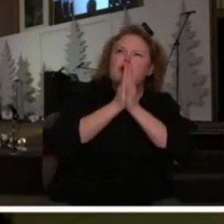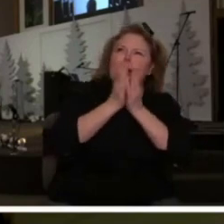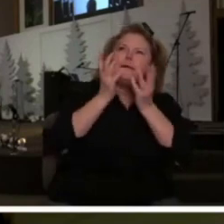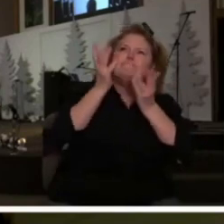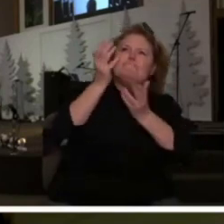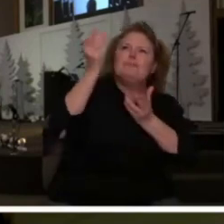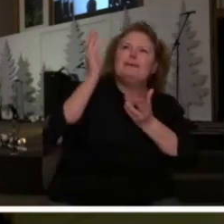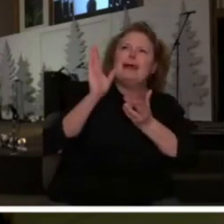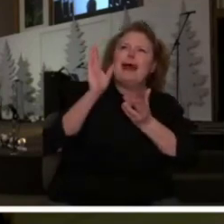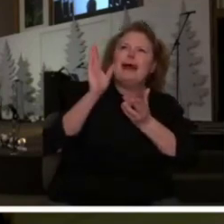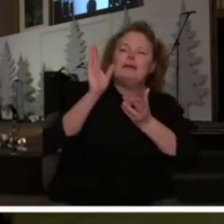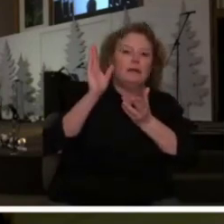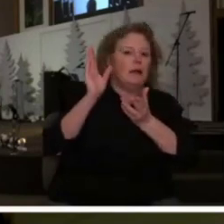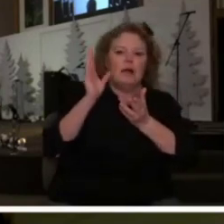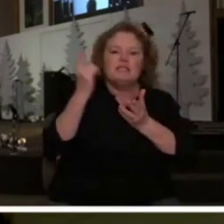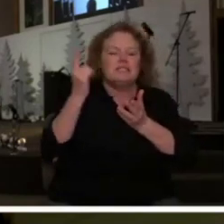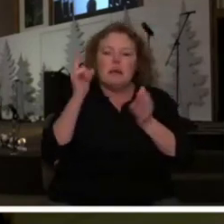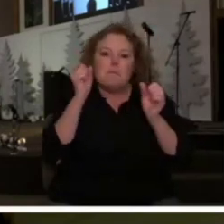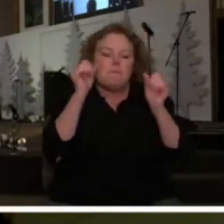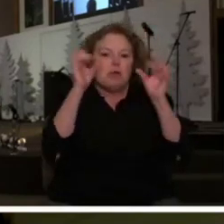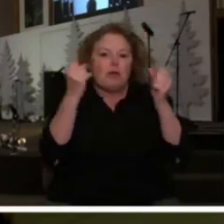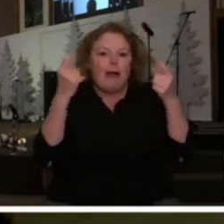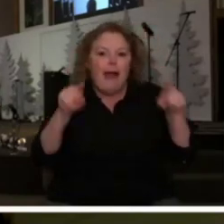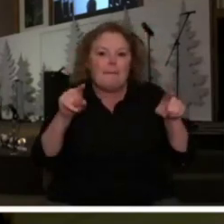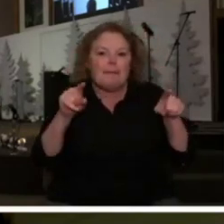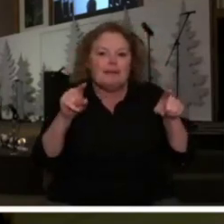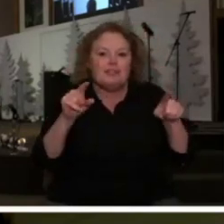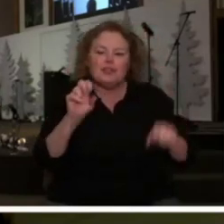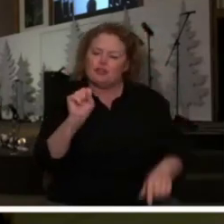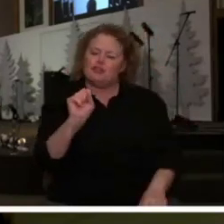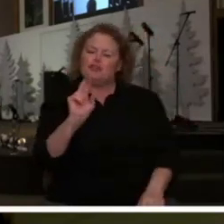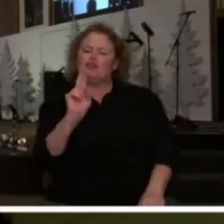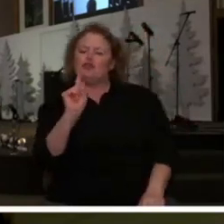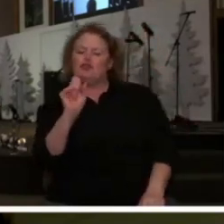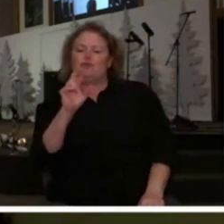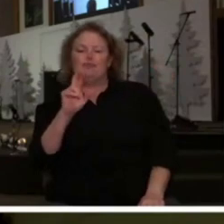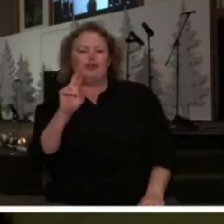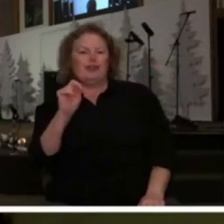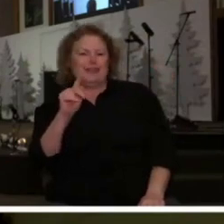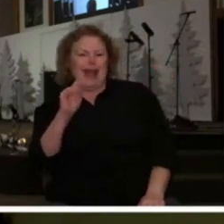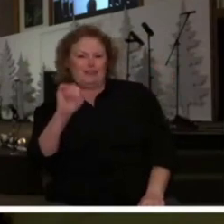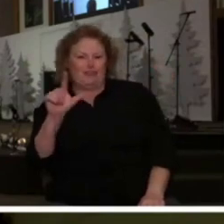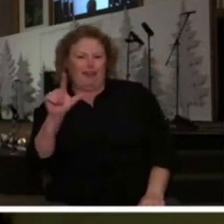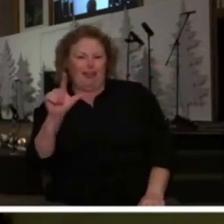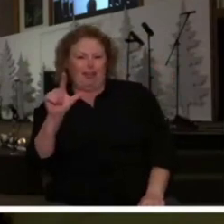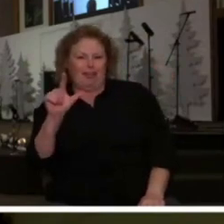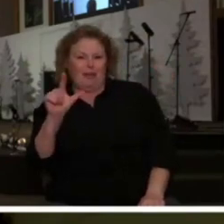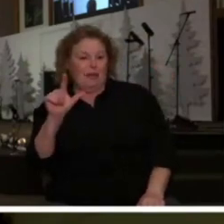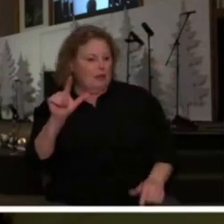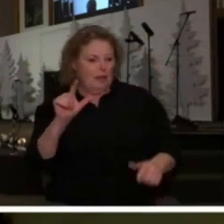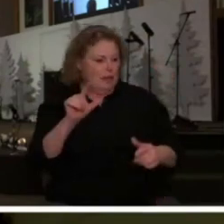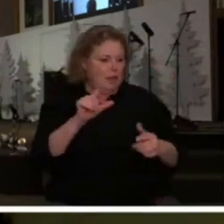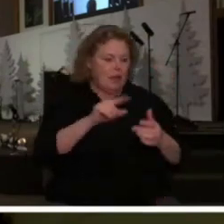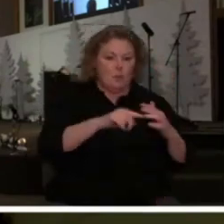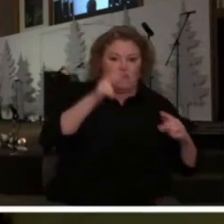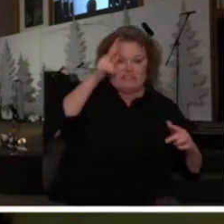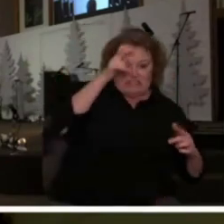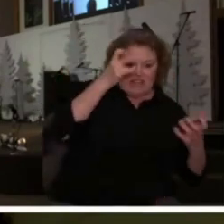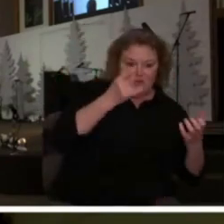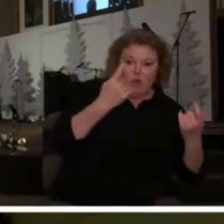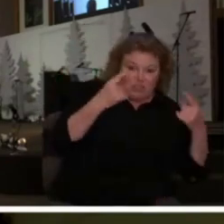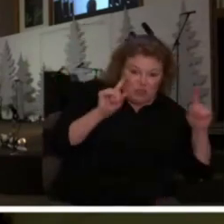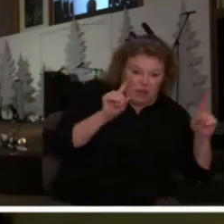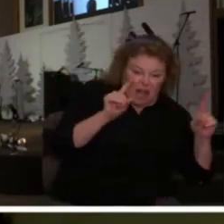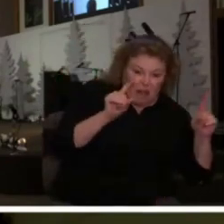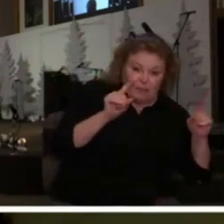there is a supernatural work that begins to dismantle some of the things that he wants to accomplish.